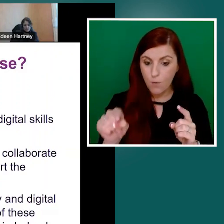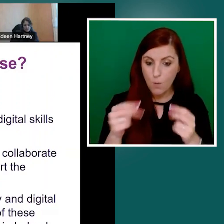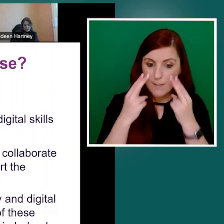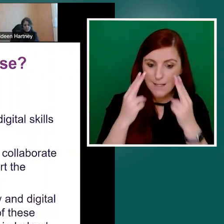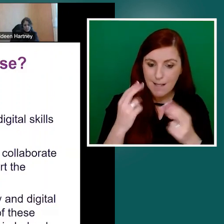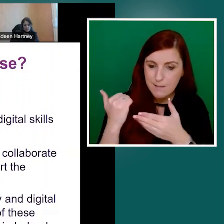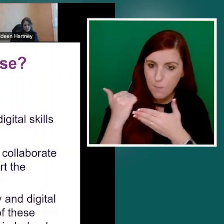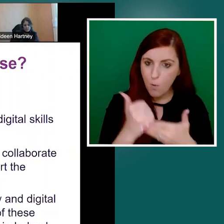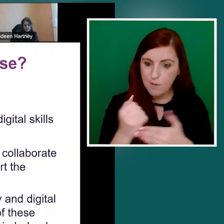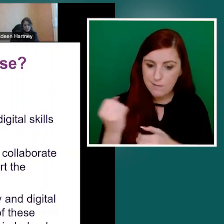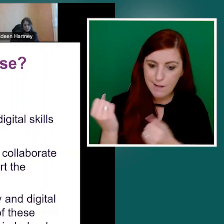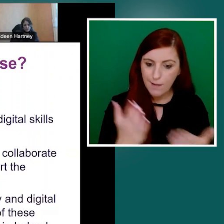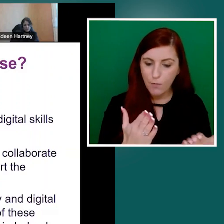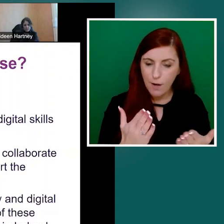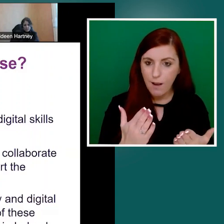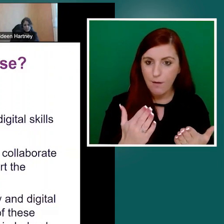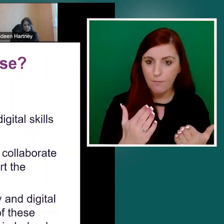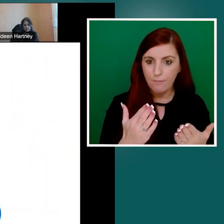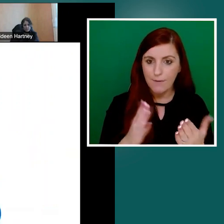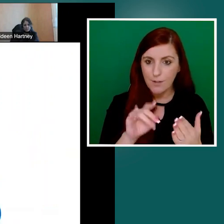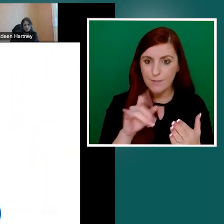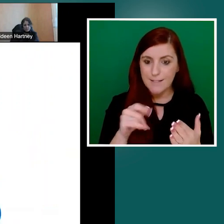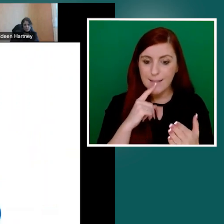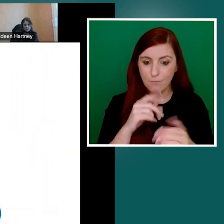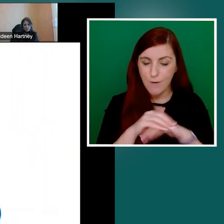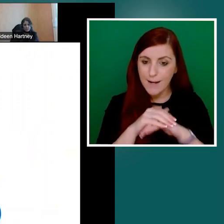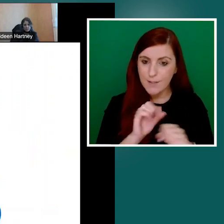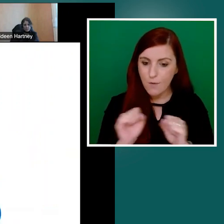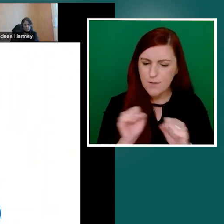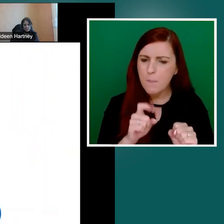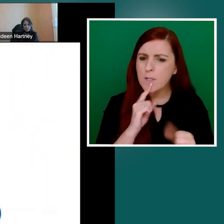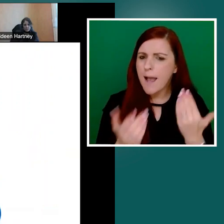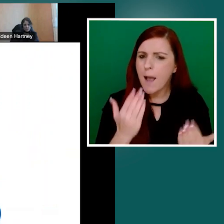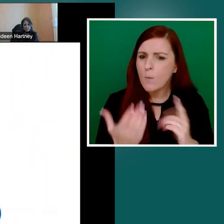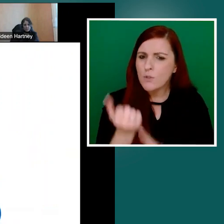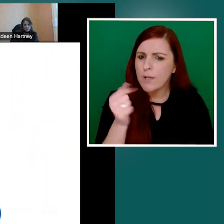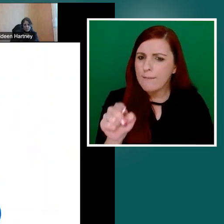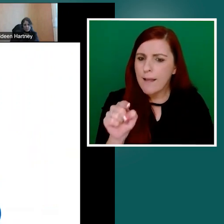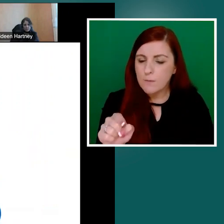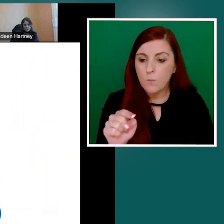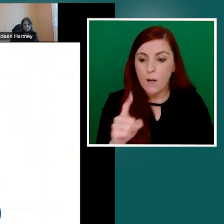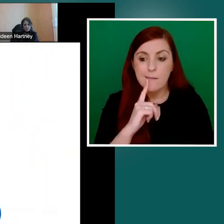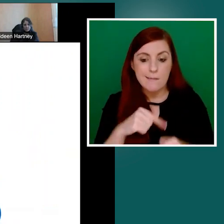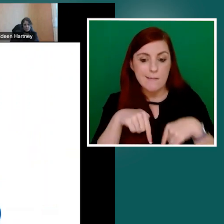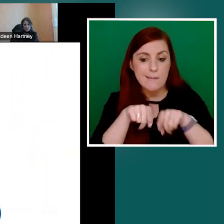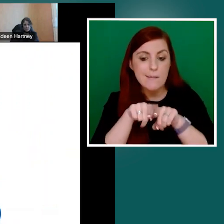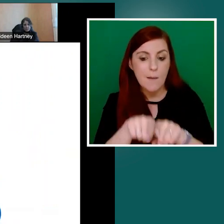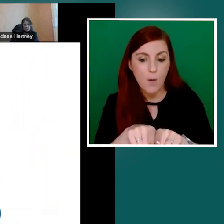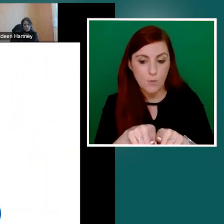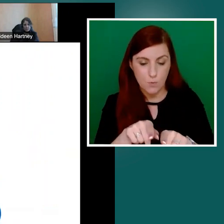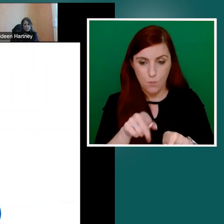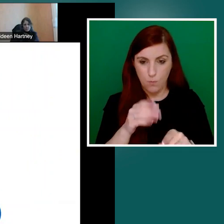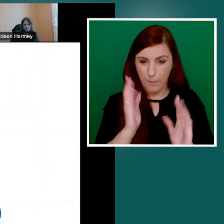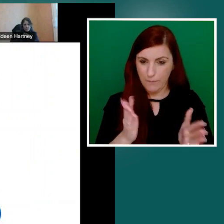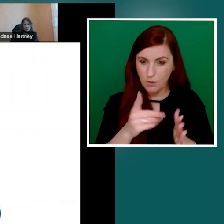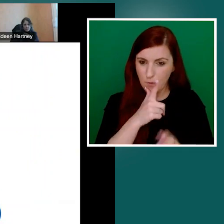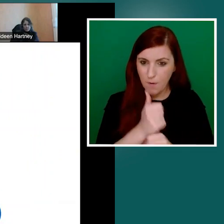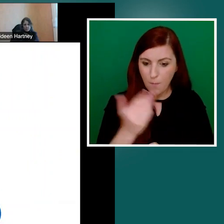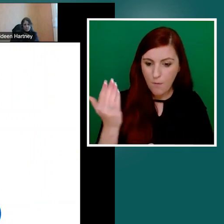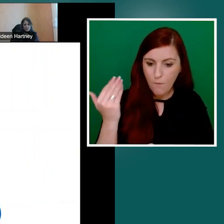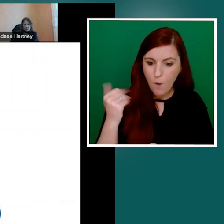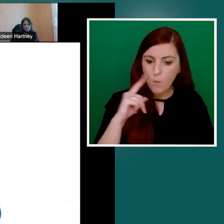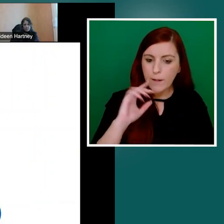of literacy friendly services in Ireland. So how do we do that? As I said, similar to that wheel that I showed you previously, we keep